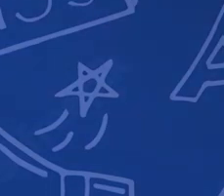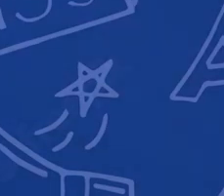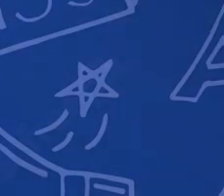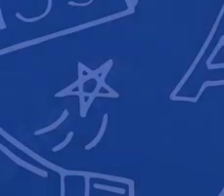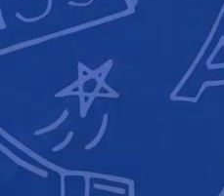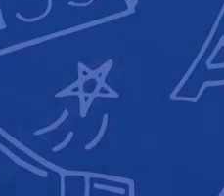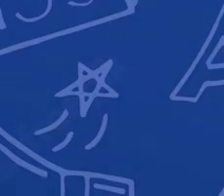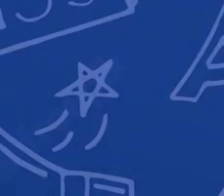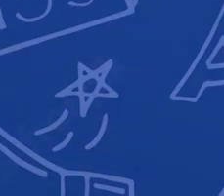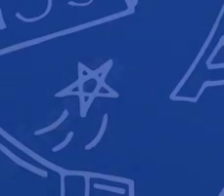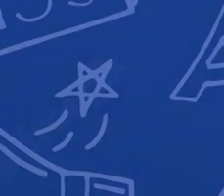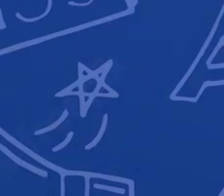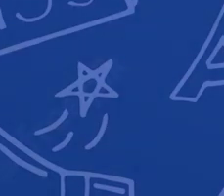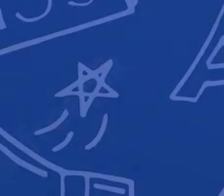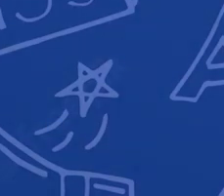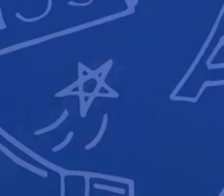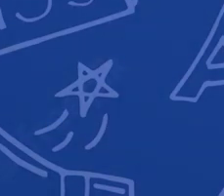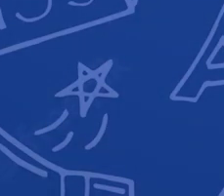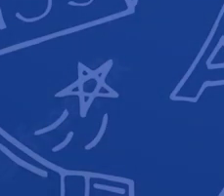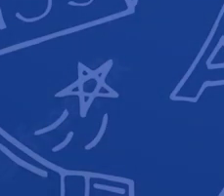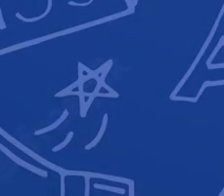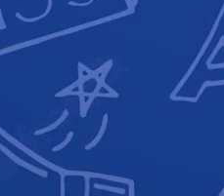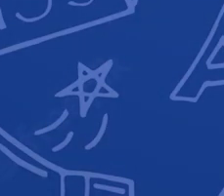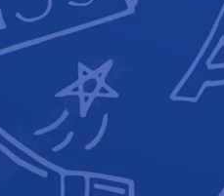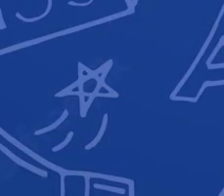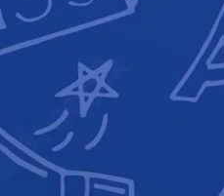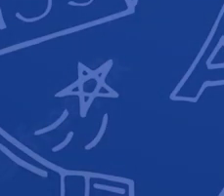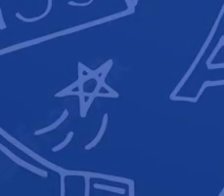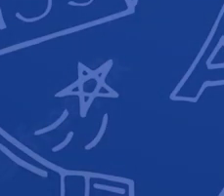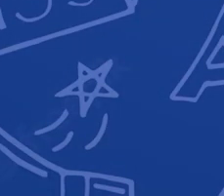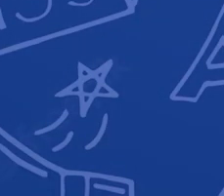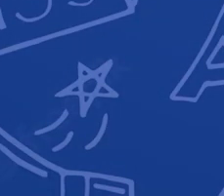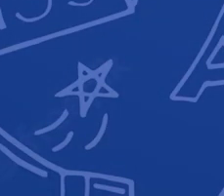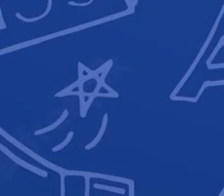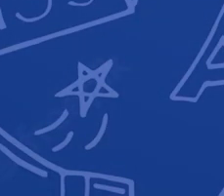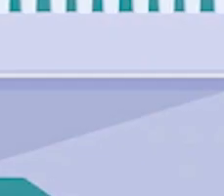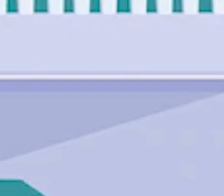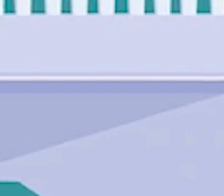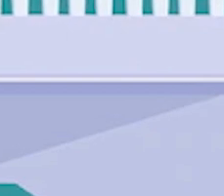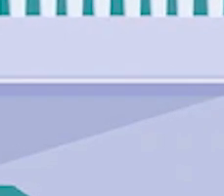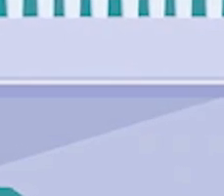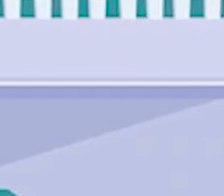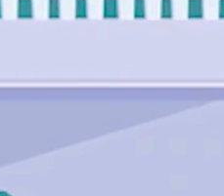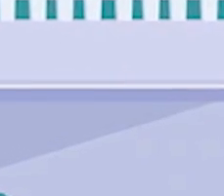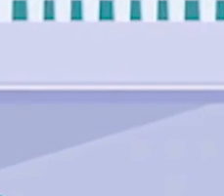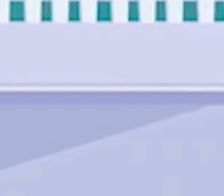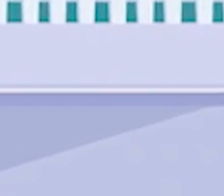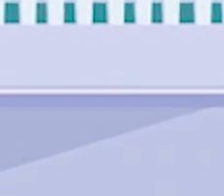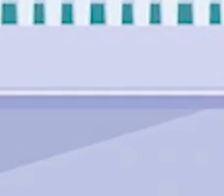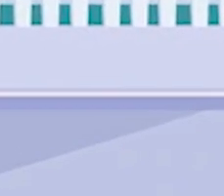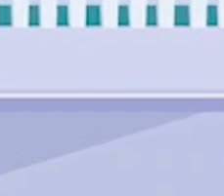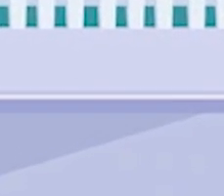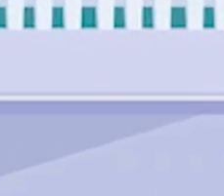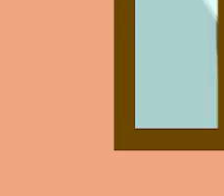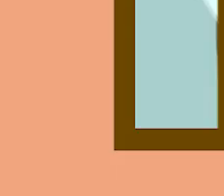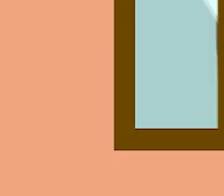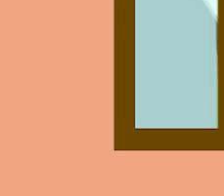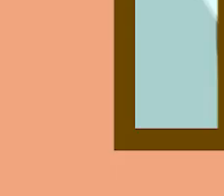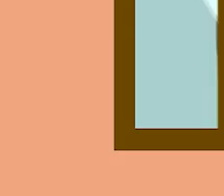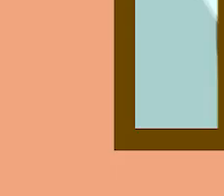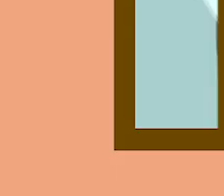www.fema.org